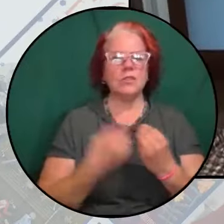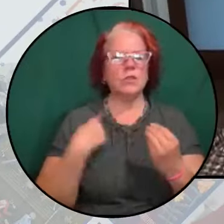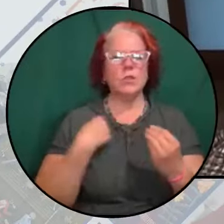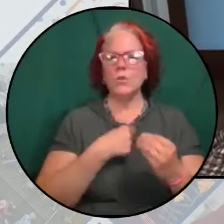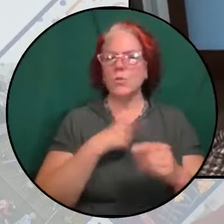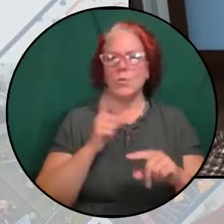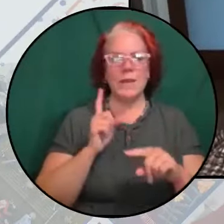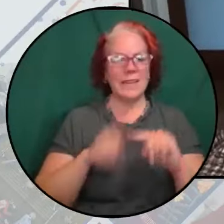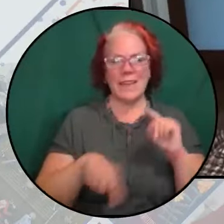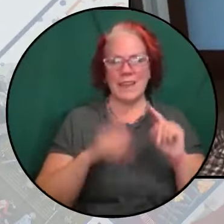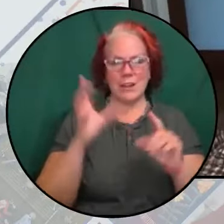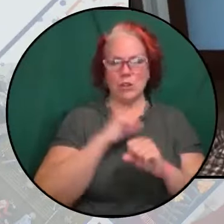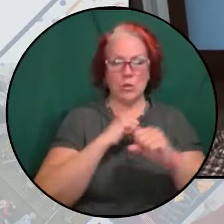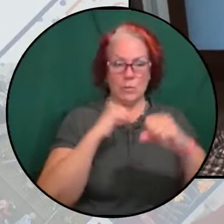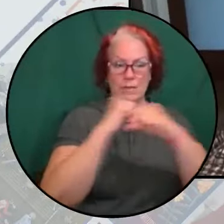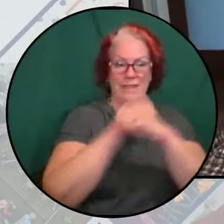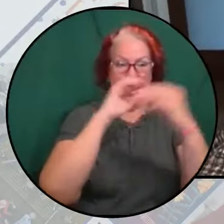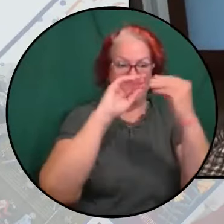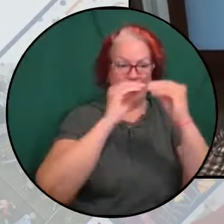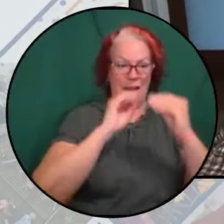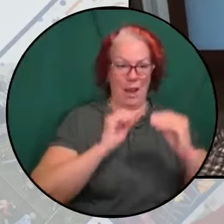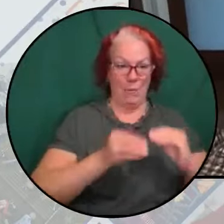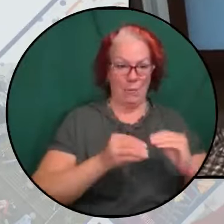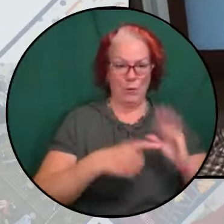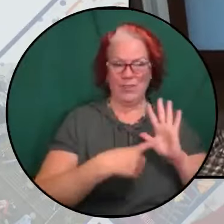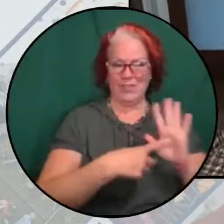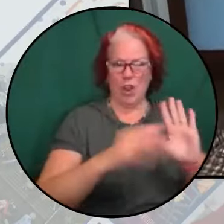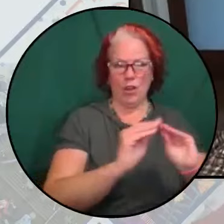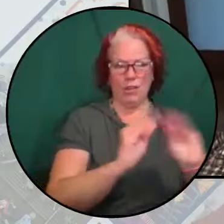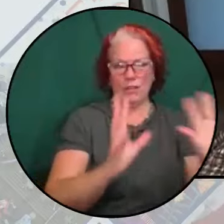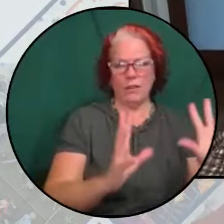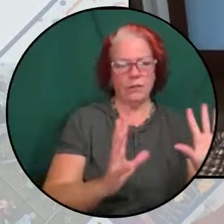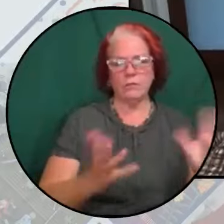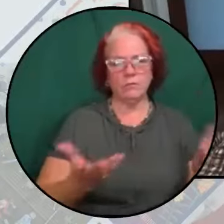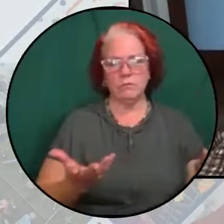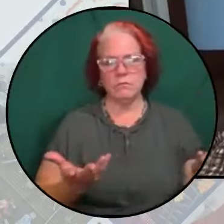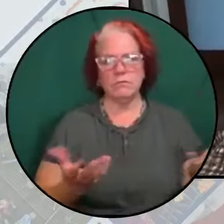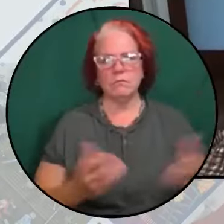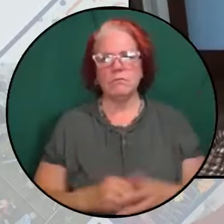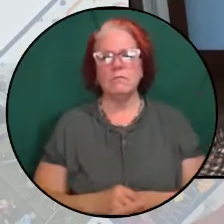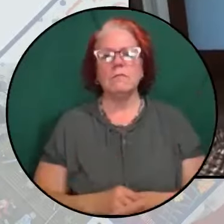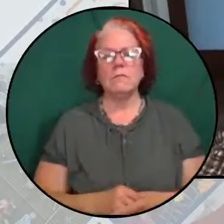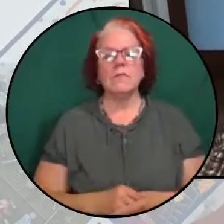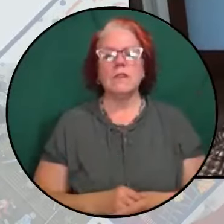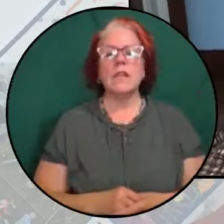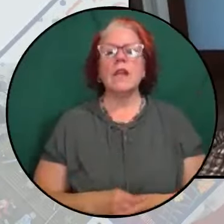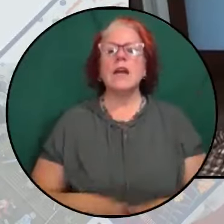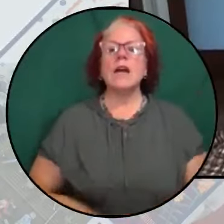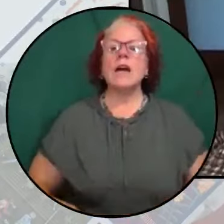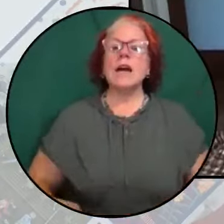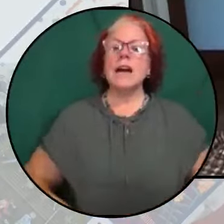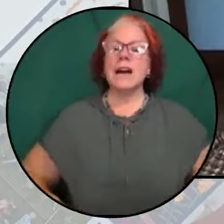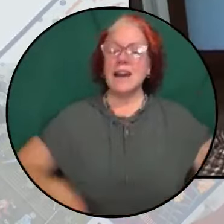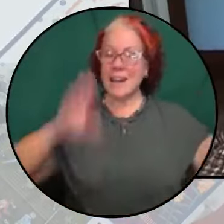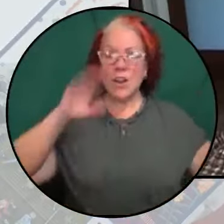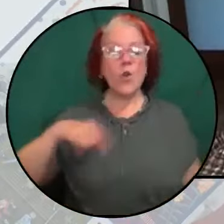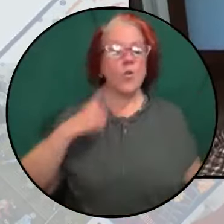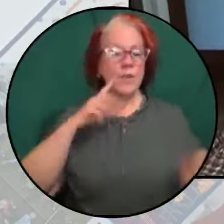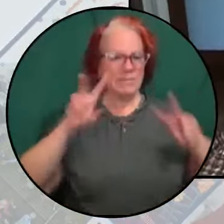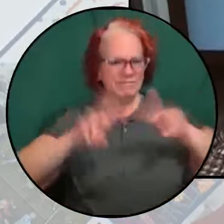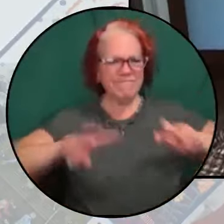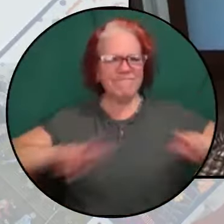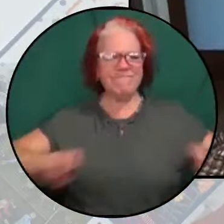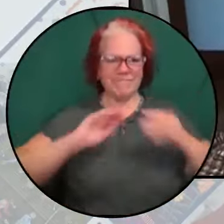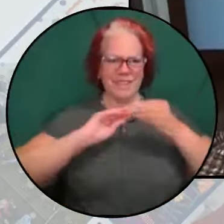statistics speak for themselves. And I know we all rely on numbers and statistics.